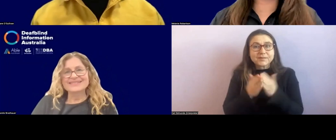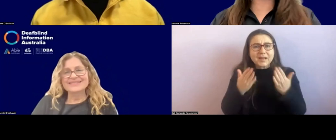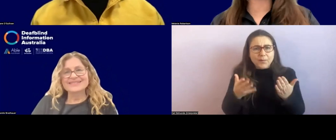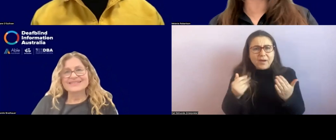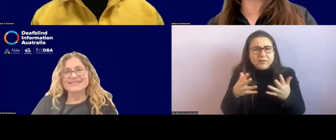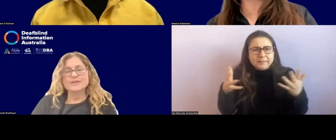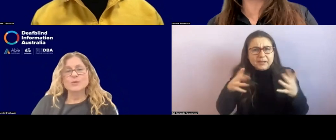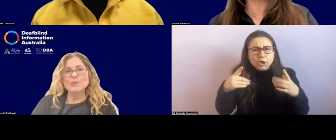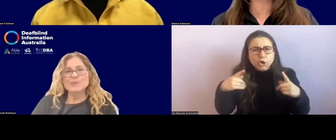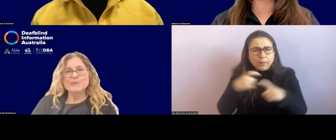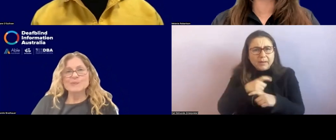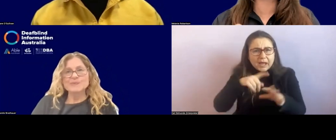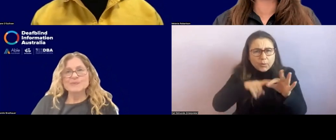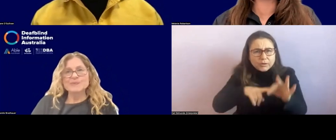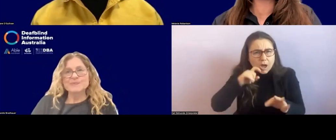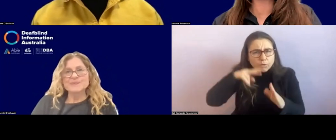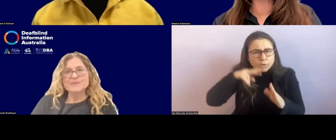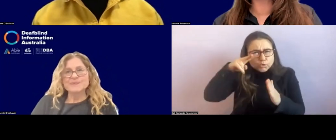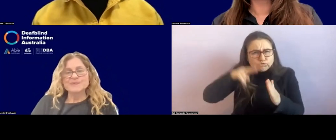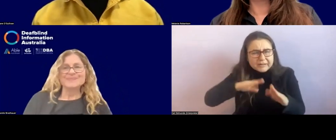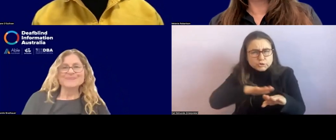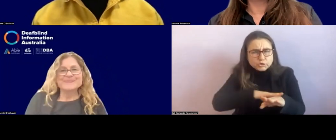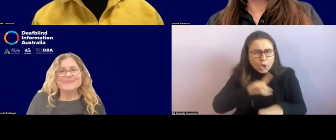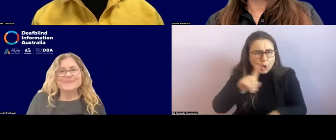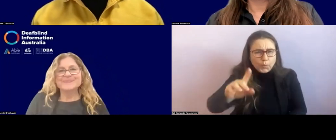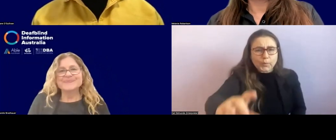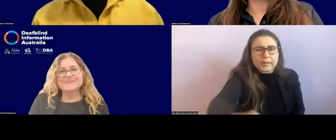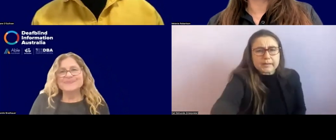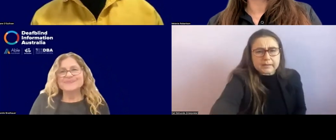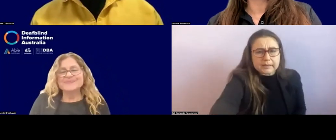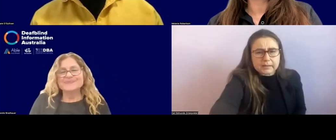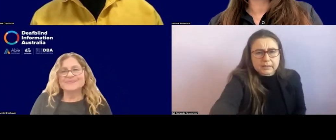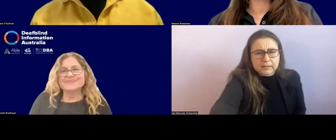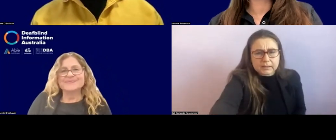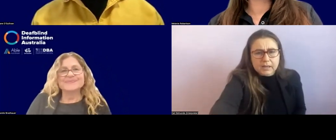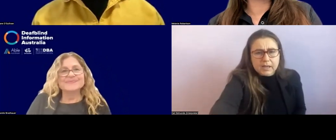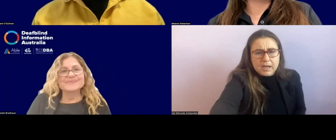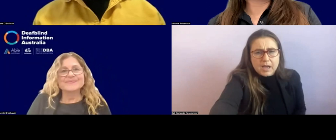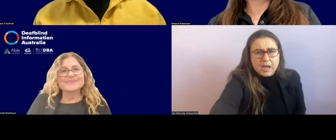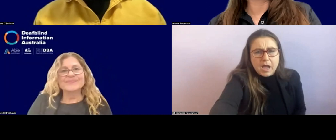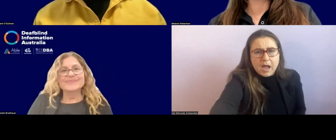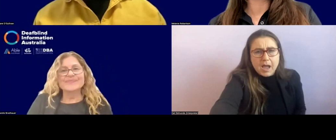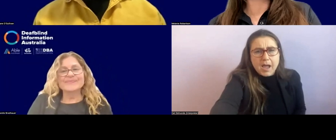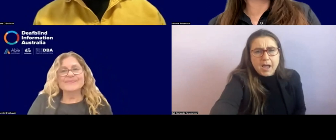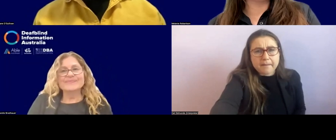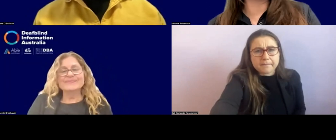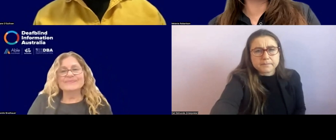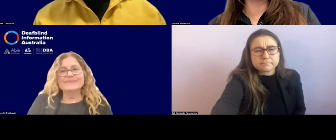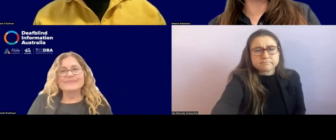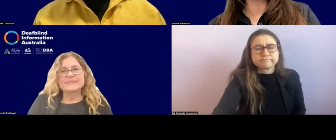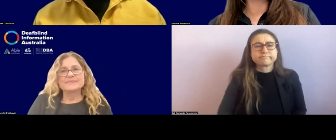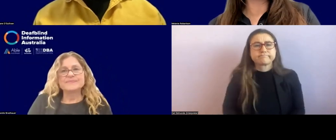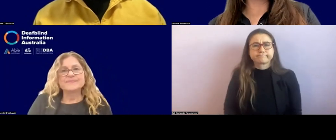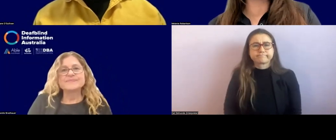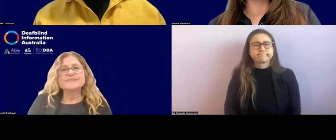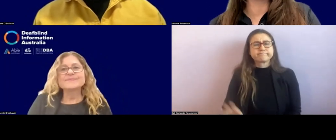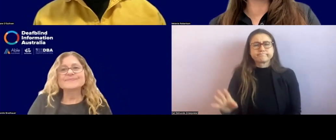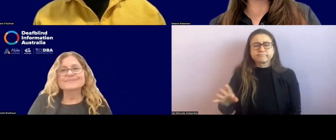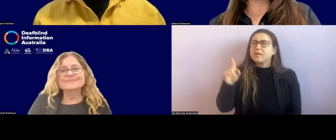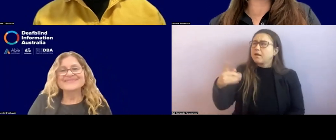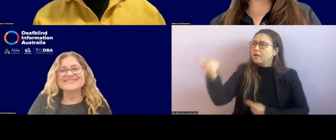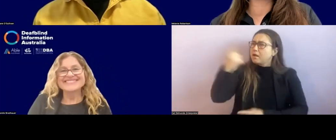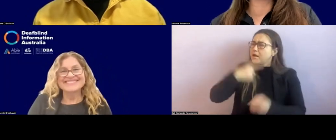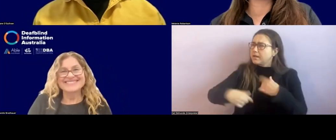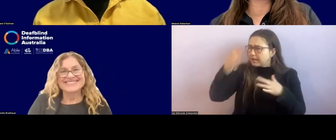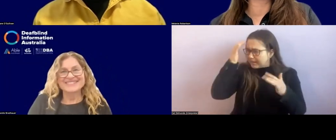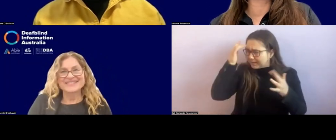question here, which I'm going to read through slowly. Um, the brain is firing here. Um,